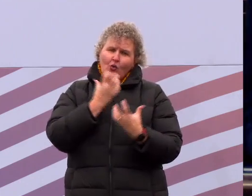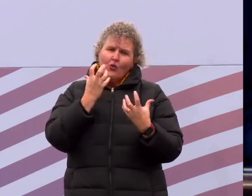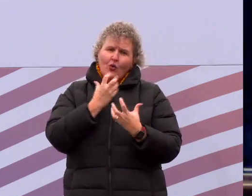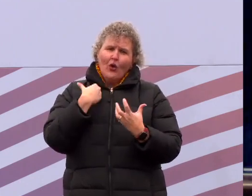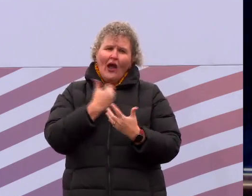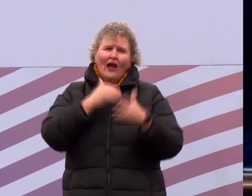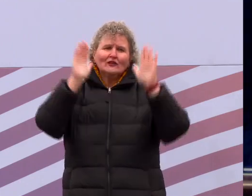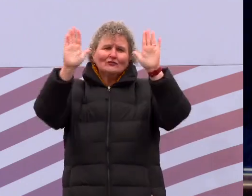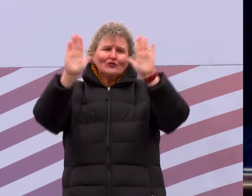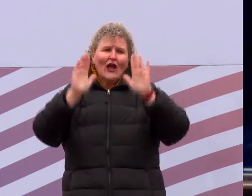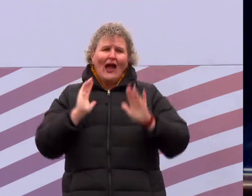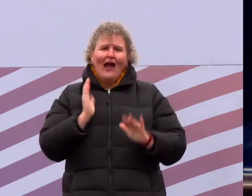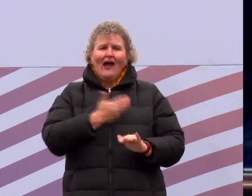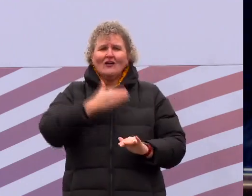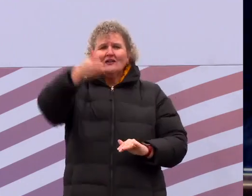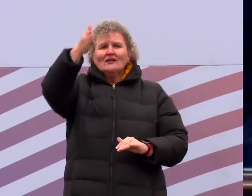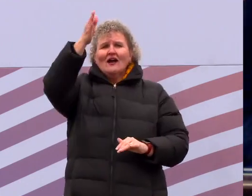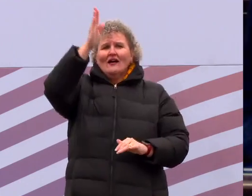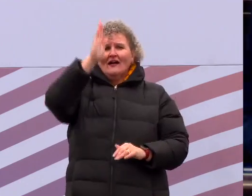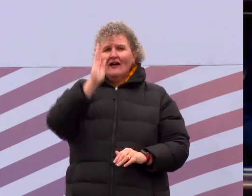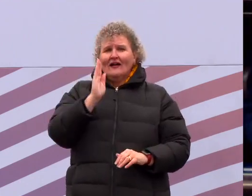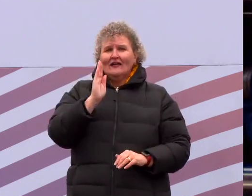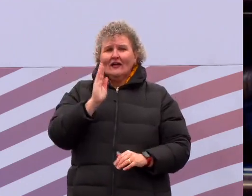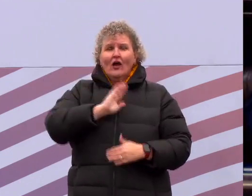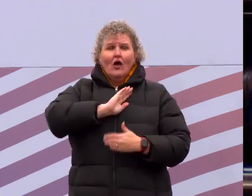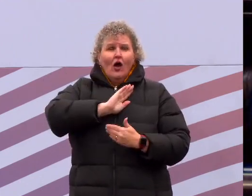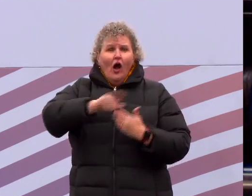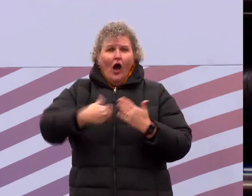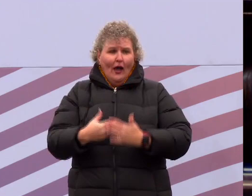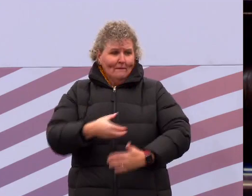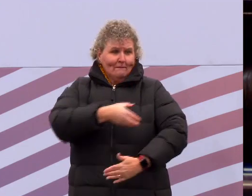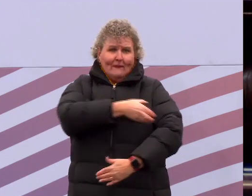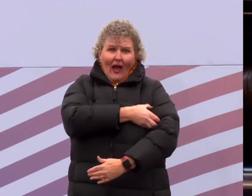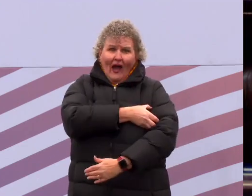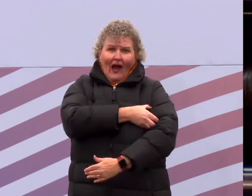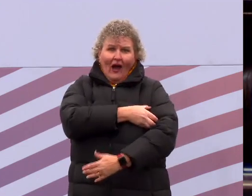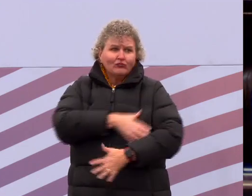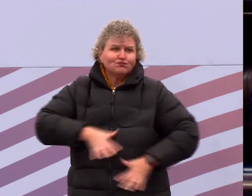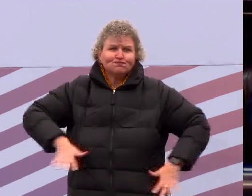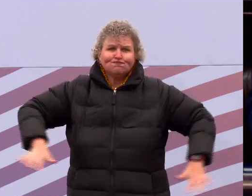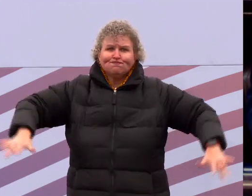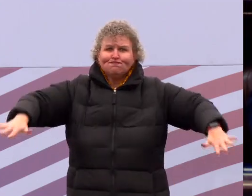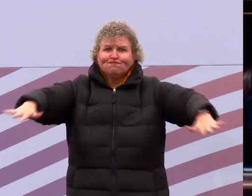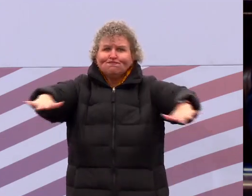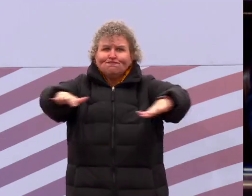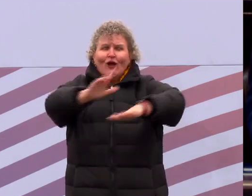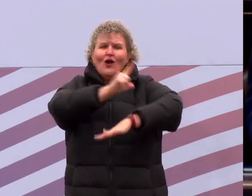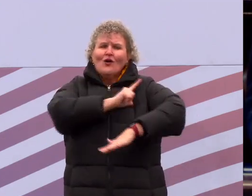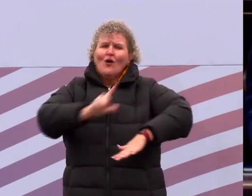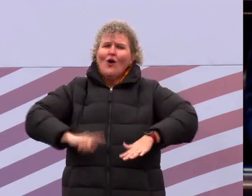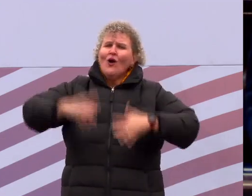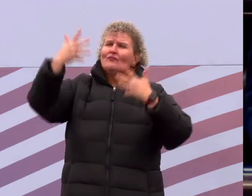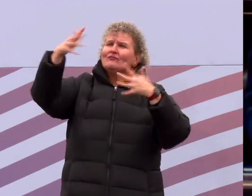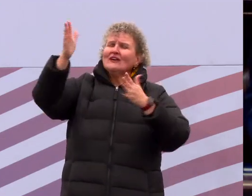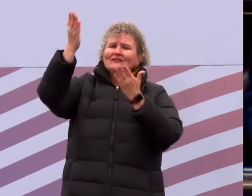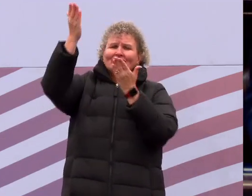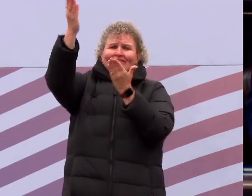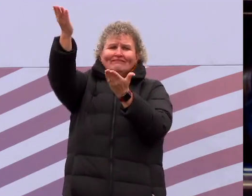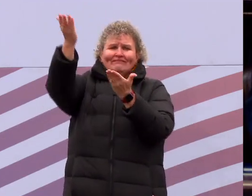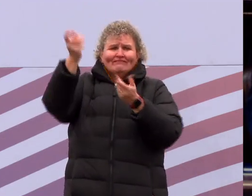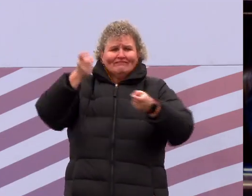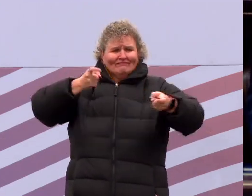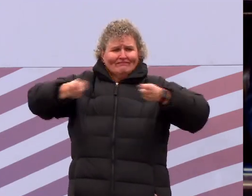the powers that be are ordained of thee. Lord, have thine own way. Please give our Lieutenant Governor